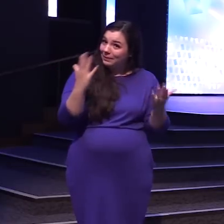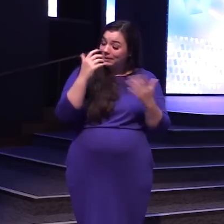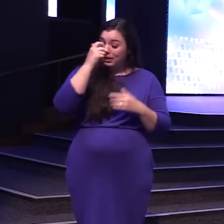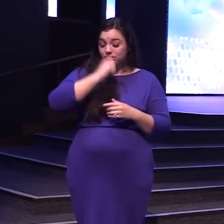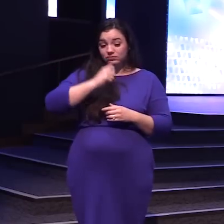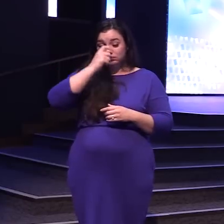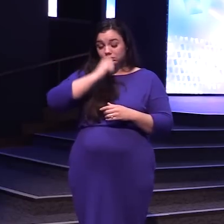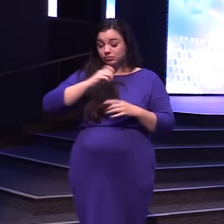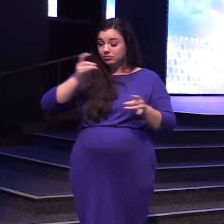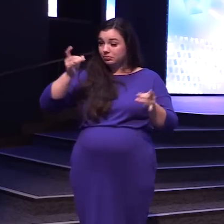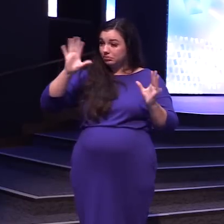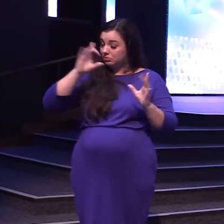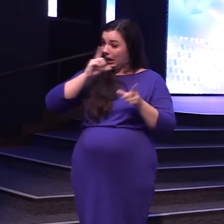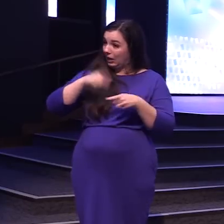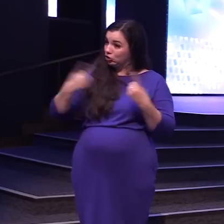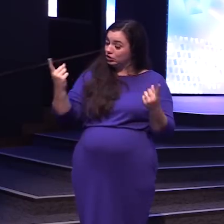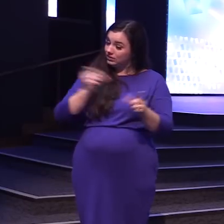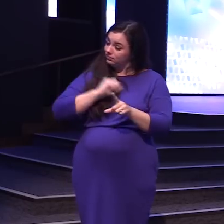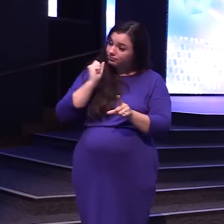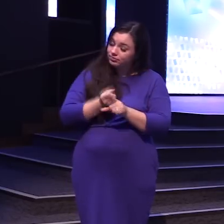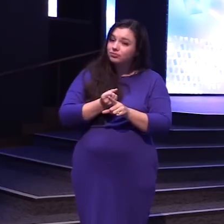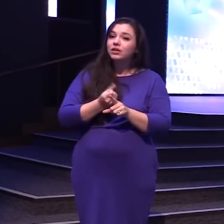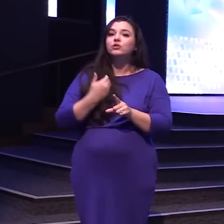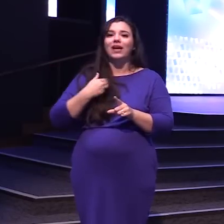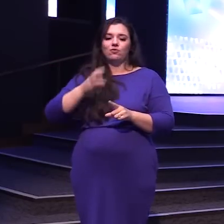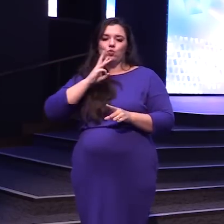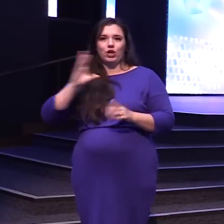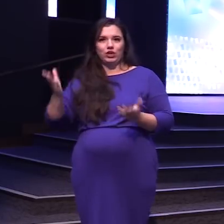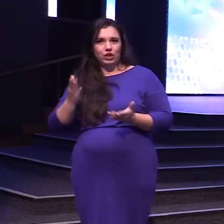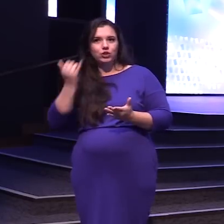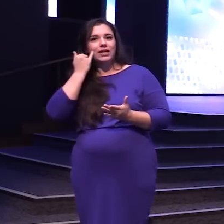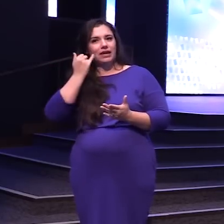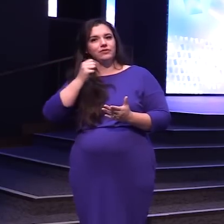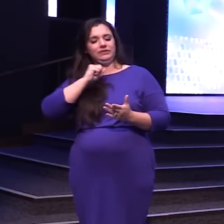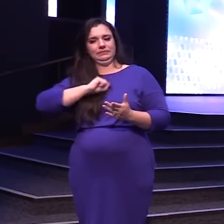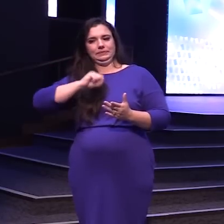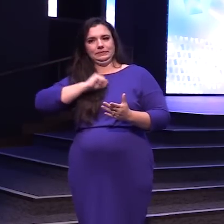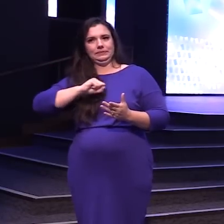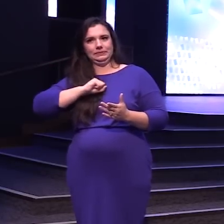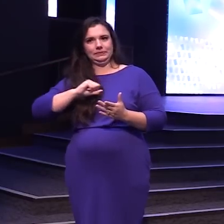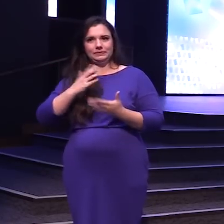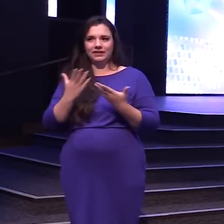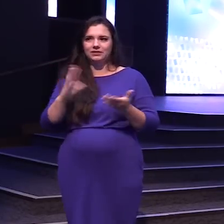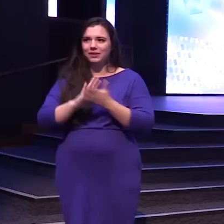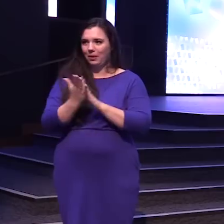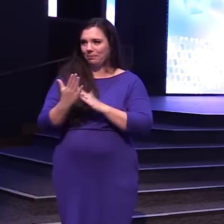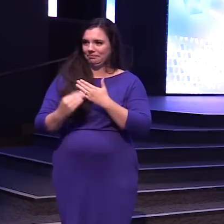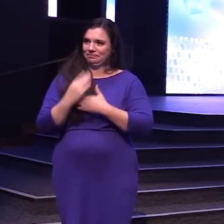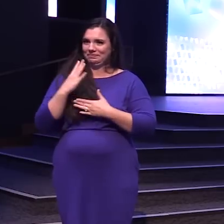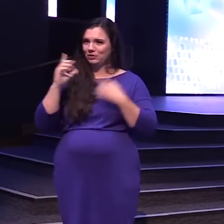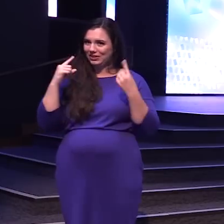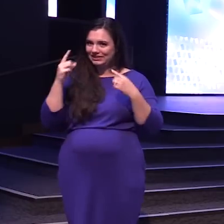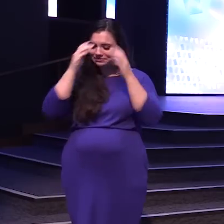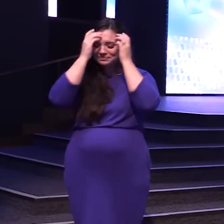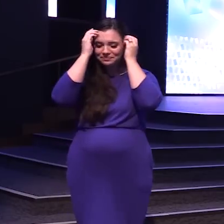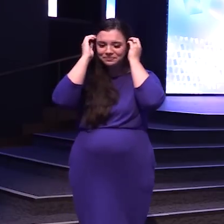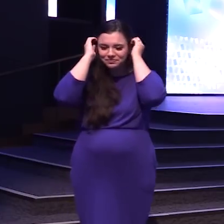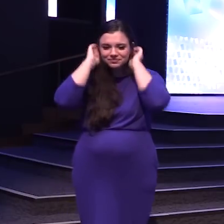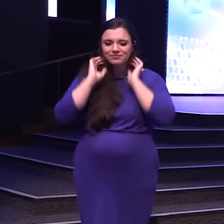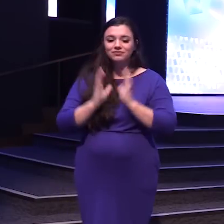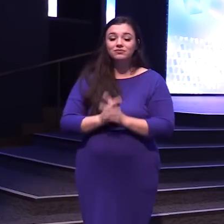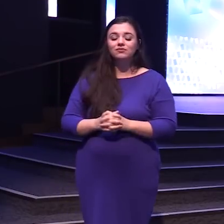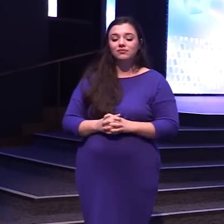allergies Have informed me of this So I have a bottle of water up here In case things get crazy Okay